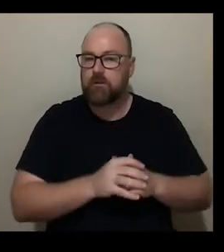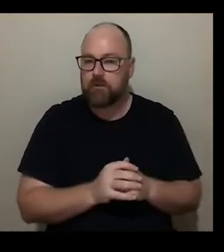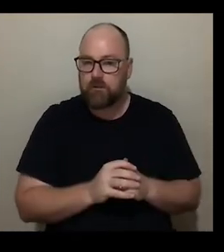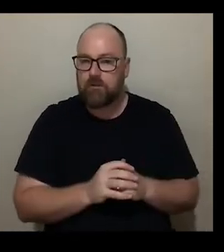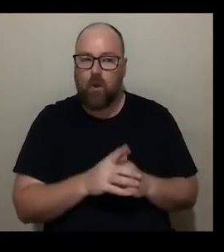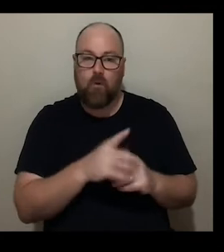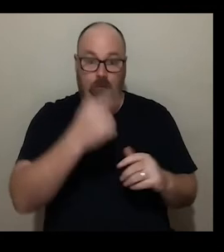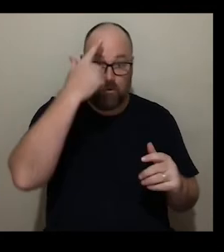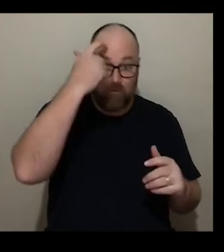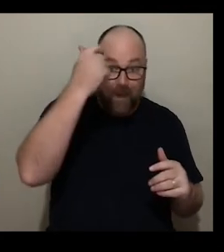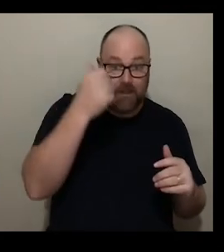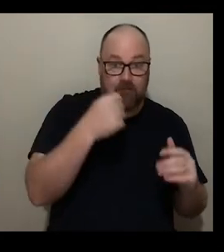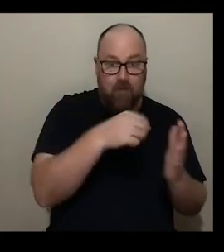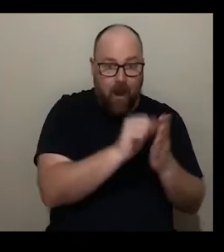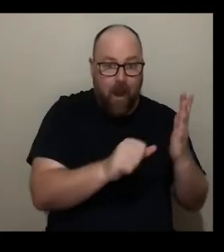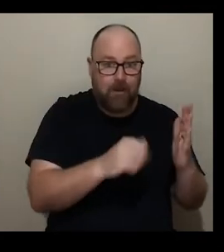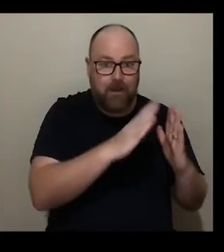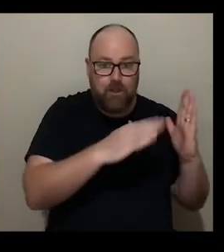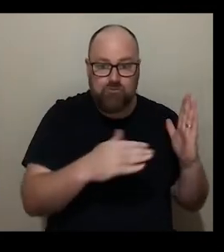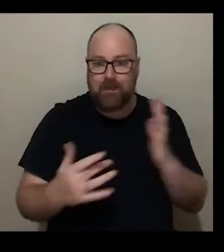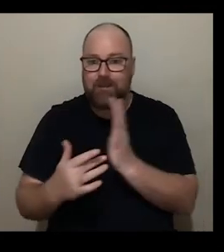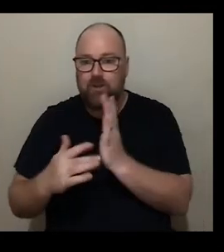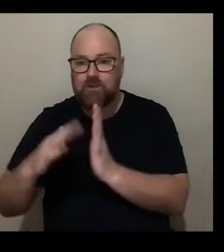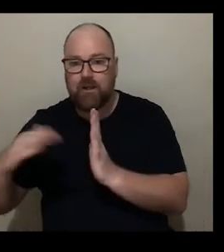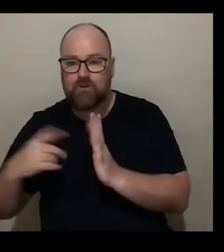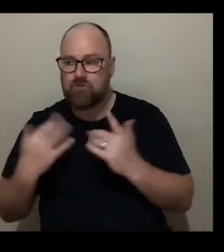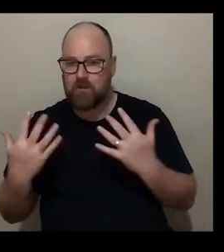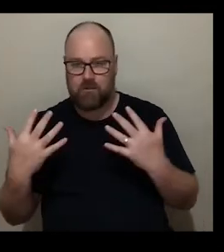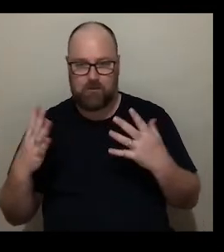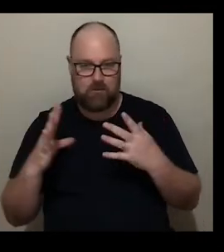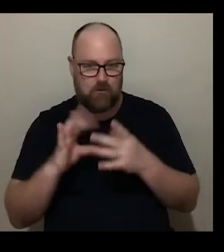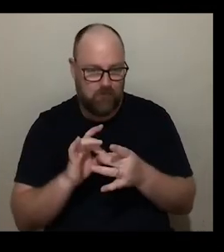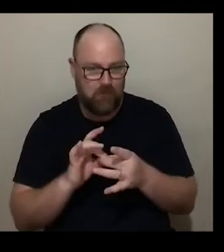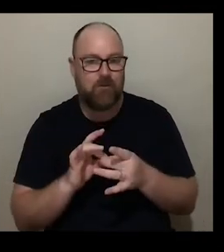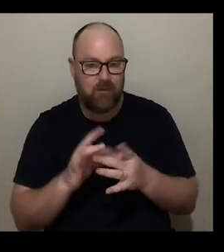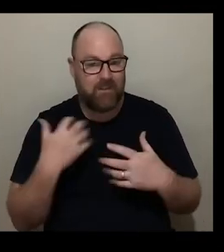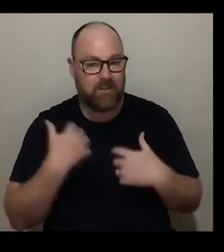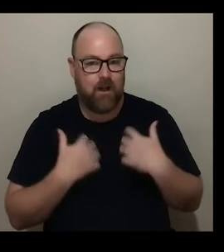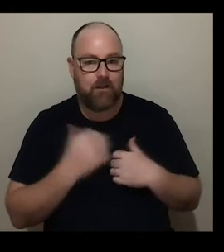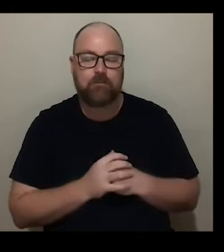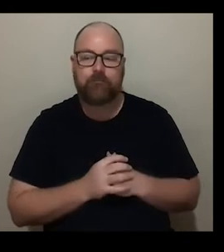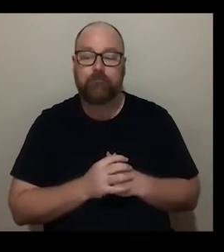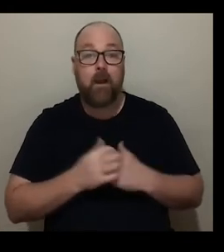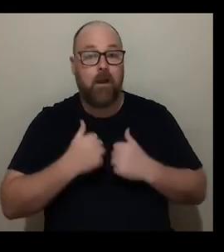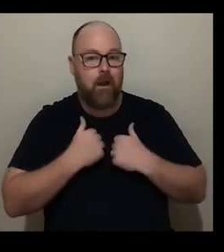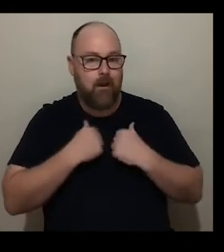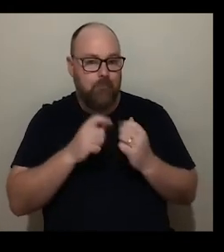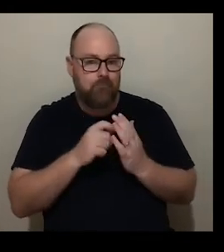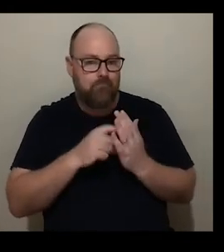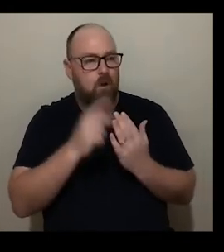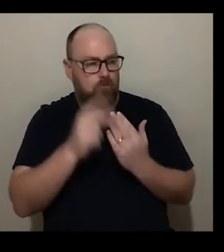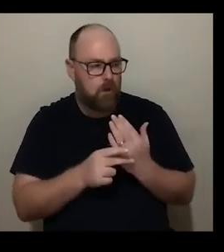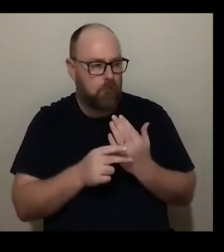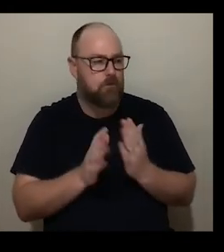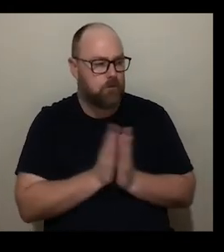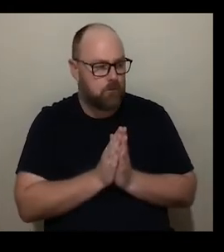industries and tech is becoming more and more tangible and exciting within that sector um but in terms of our programs we've we've looked at okay